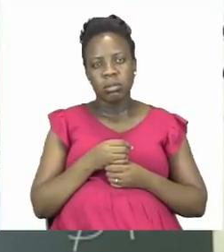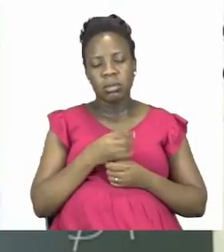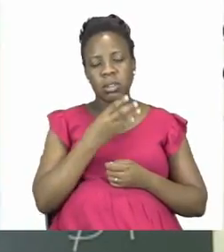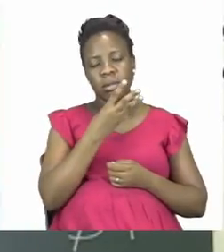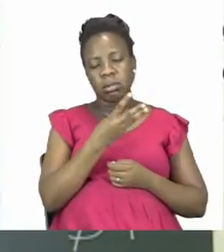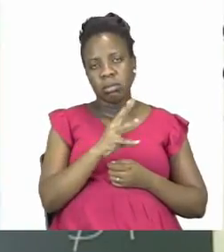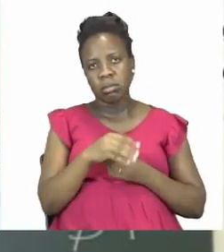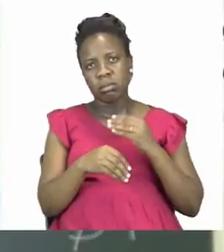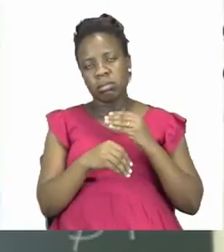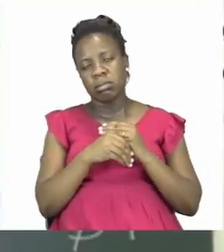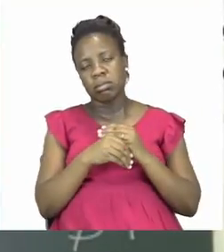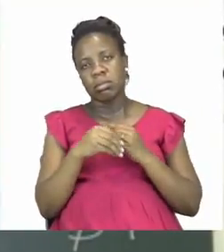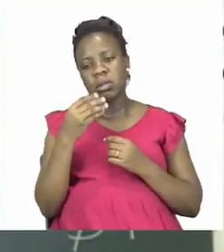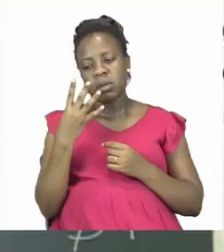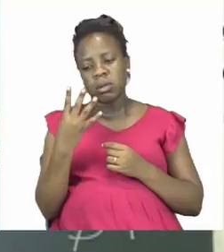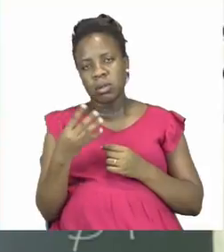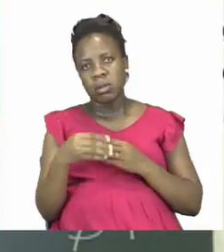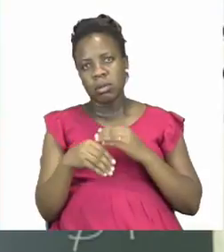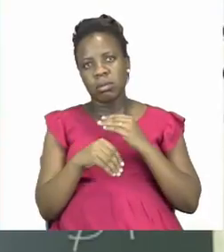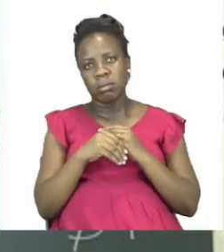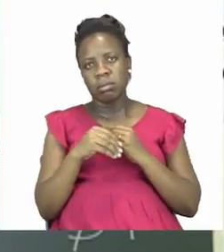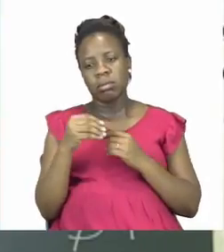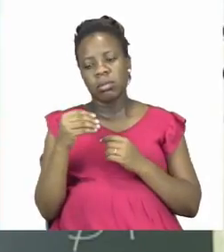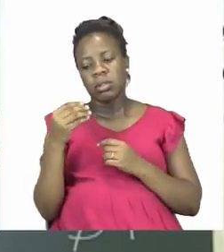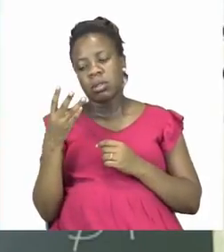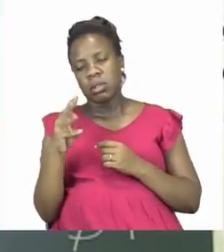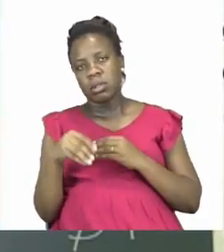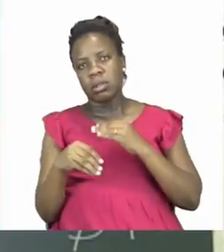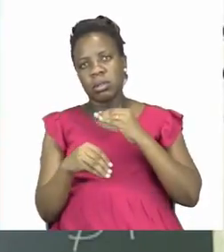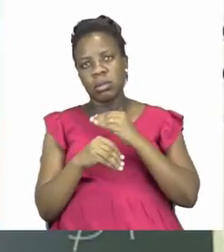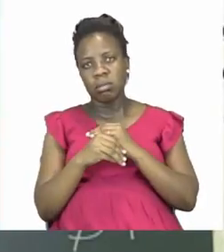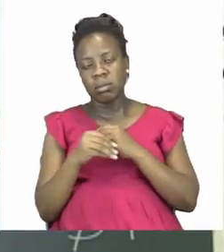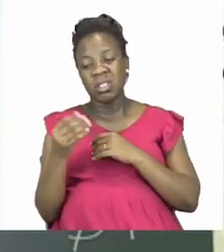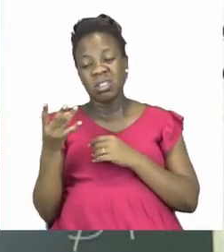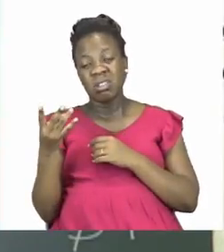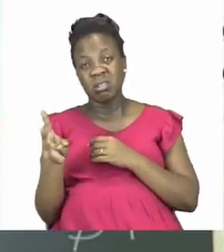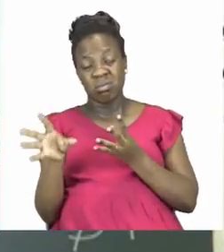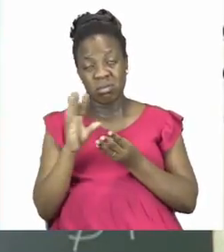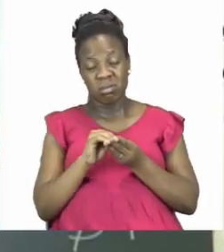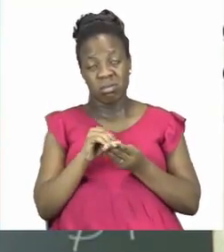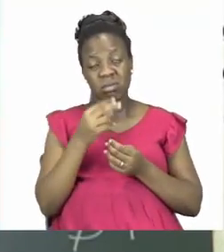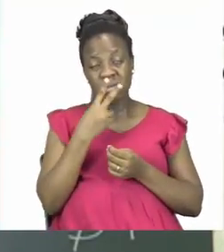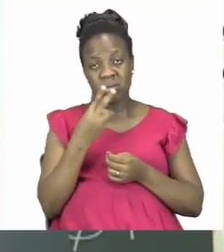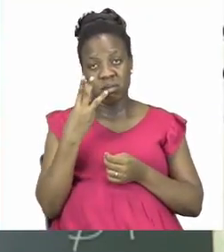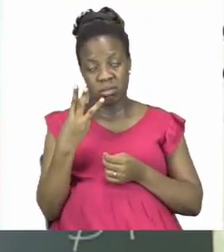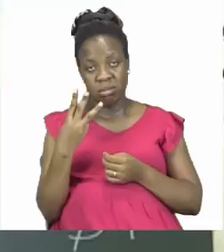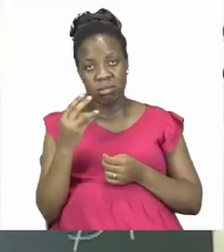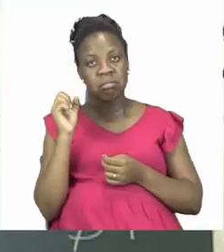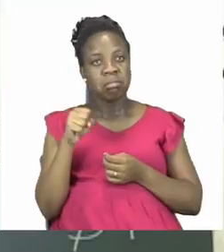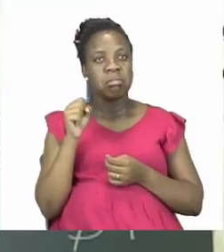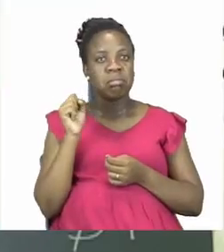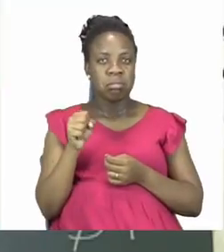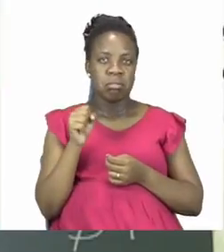6 plus 7. Will that add up to 23? Yes it